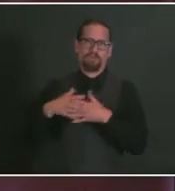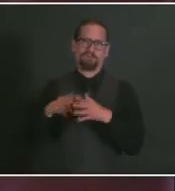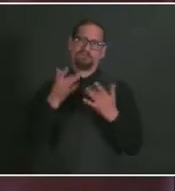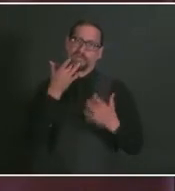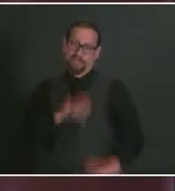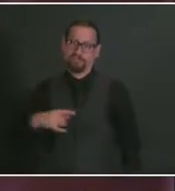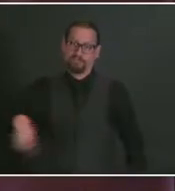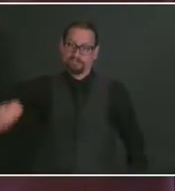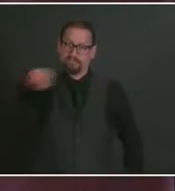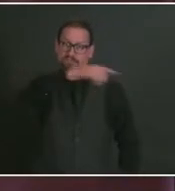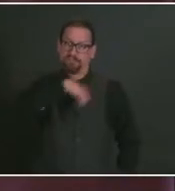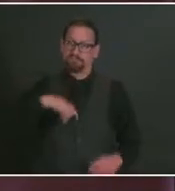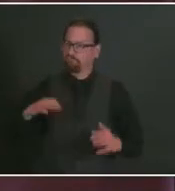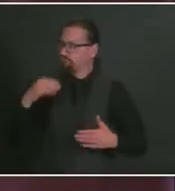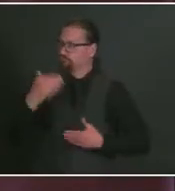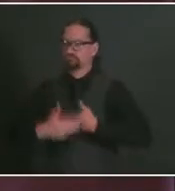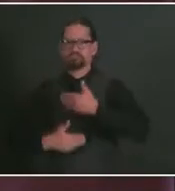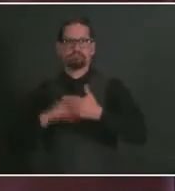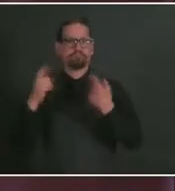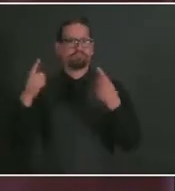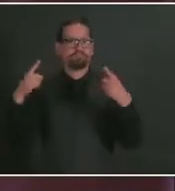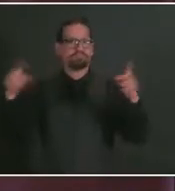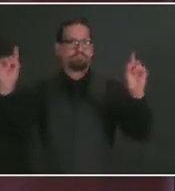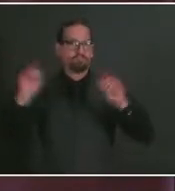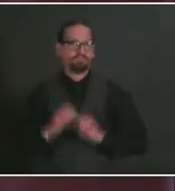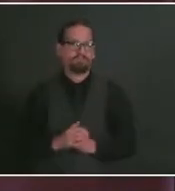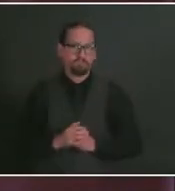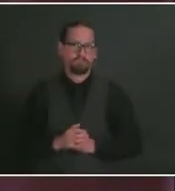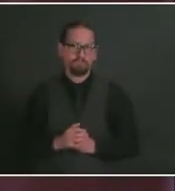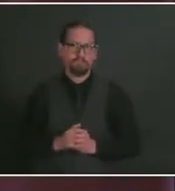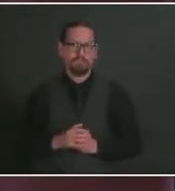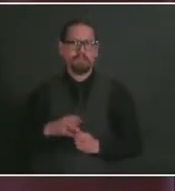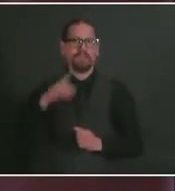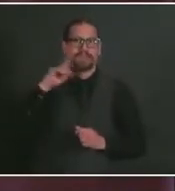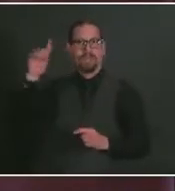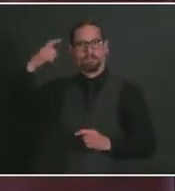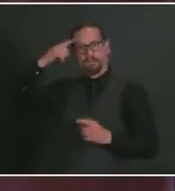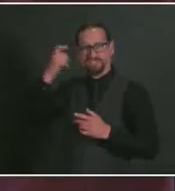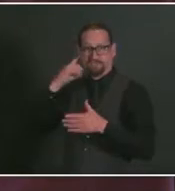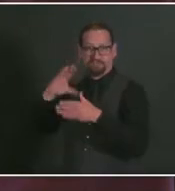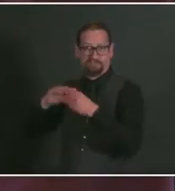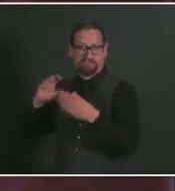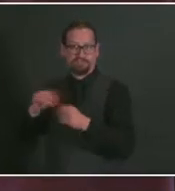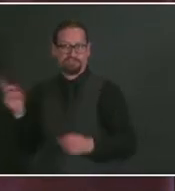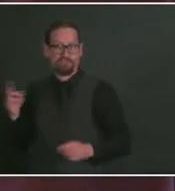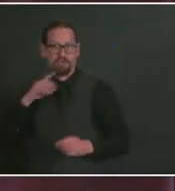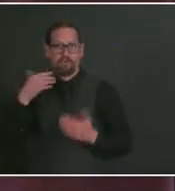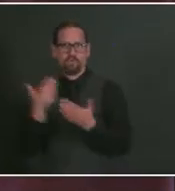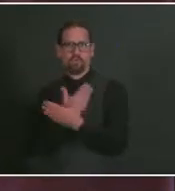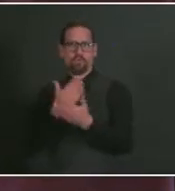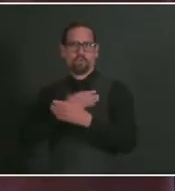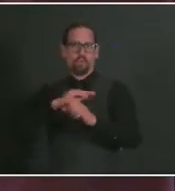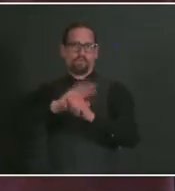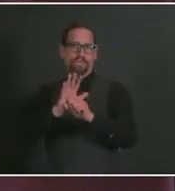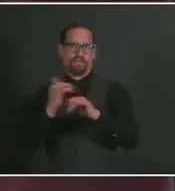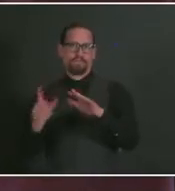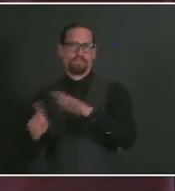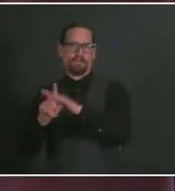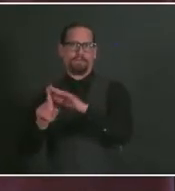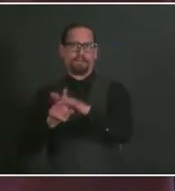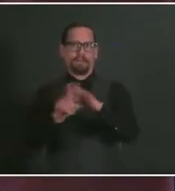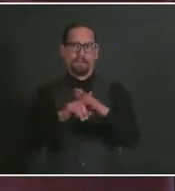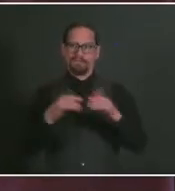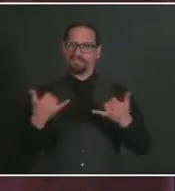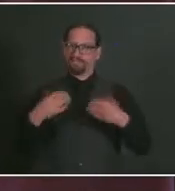too, because a lot of the emerging variants, which the governor touched on, are more infectious and potentially can be a little bit more deadly.